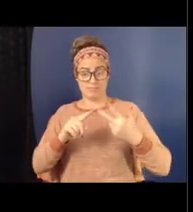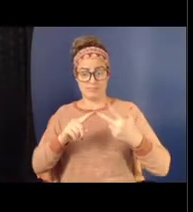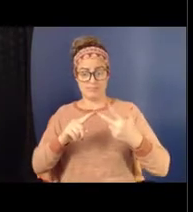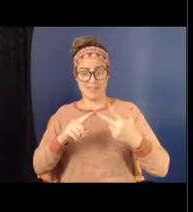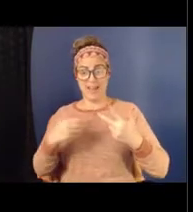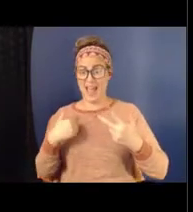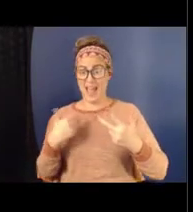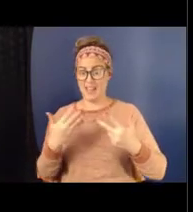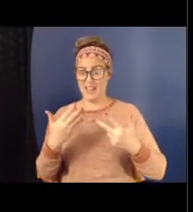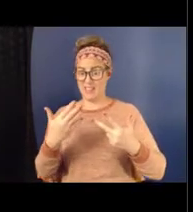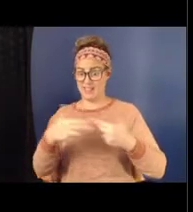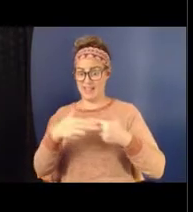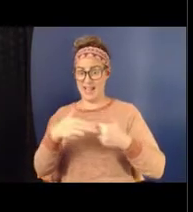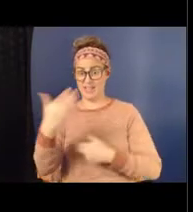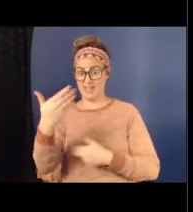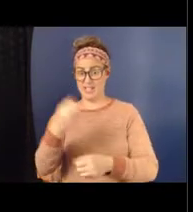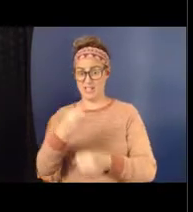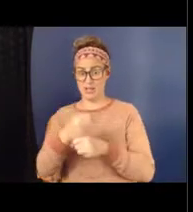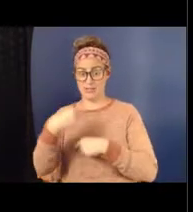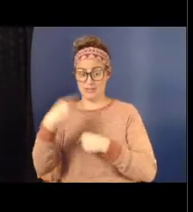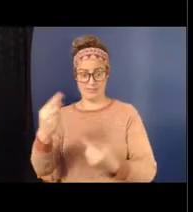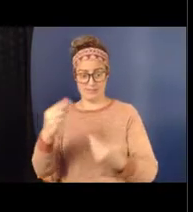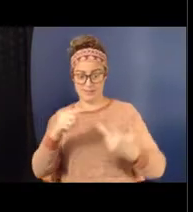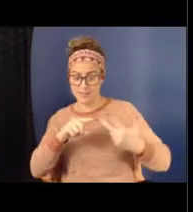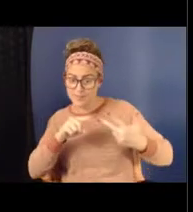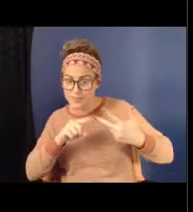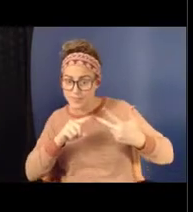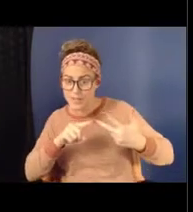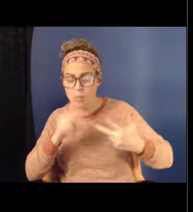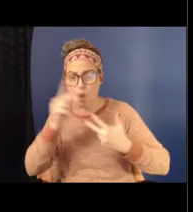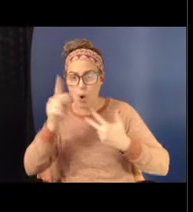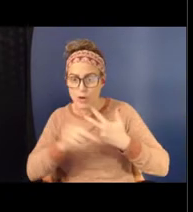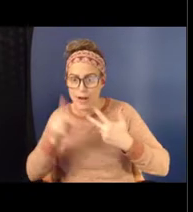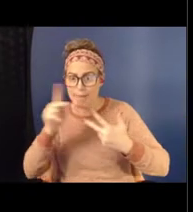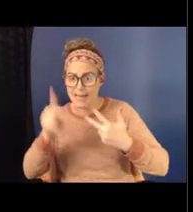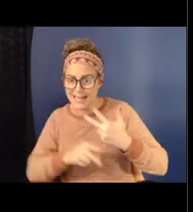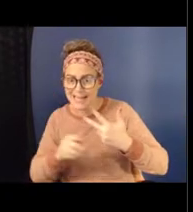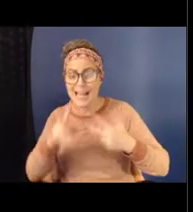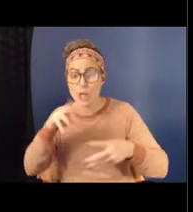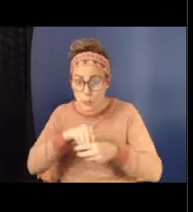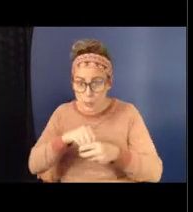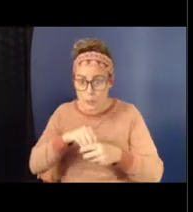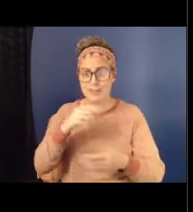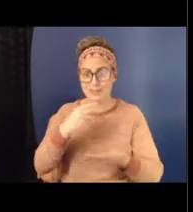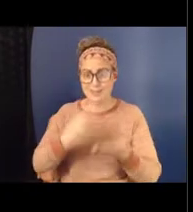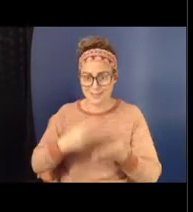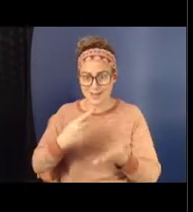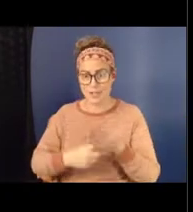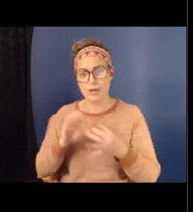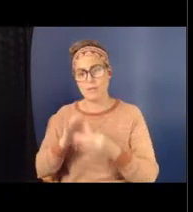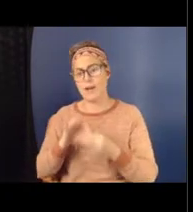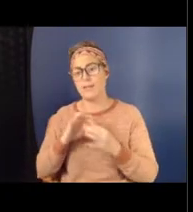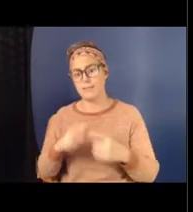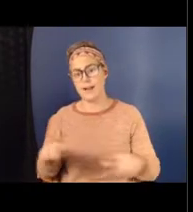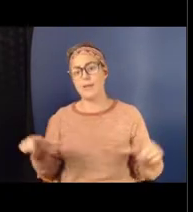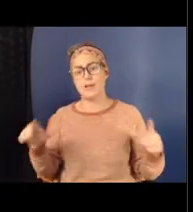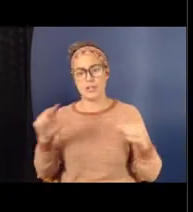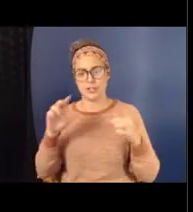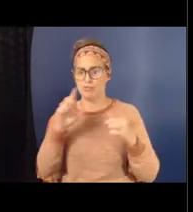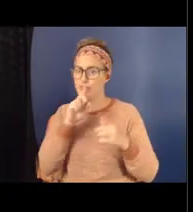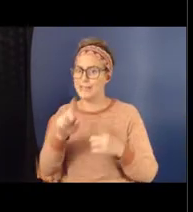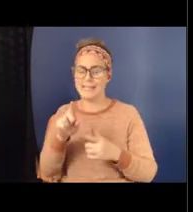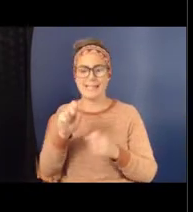think about bullying prevention programming and including a discussion around the language that marginalizes